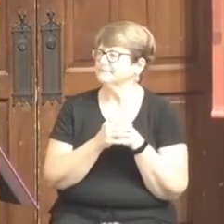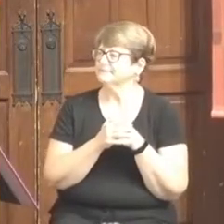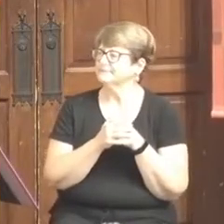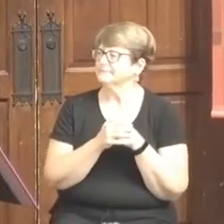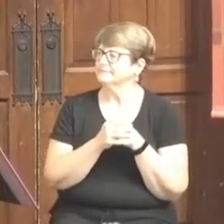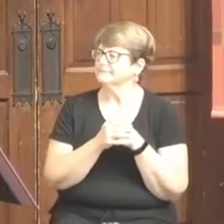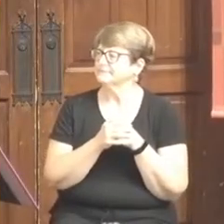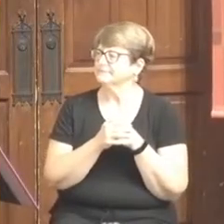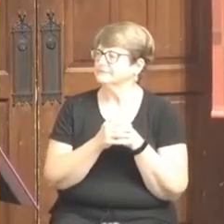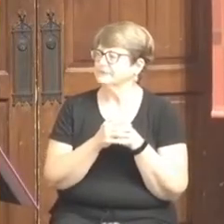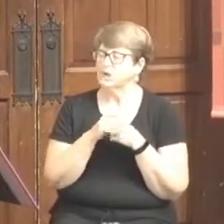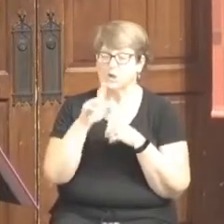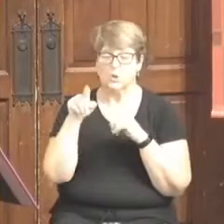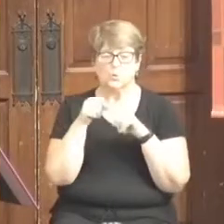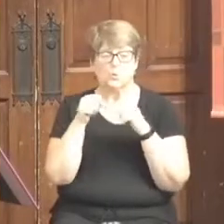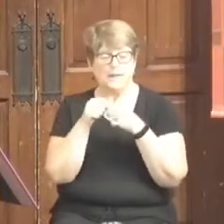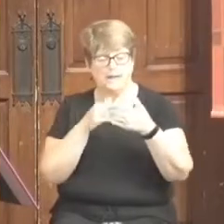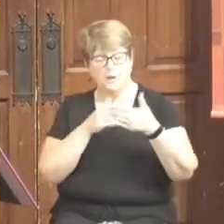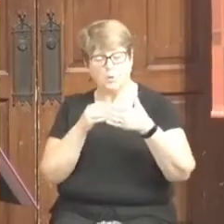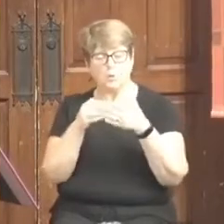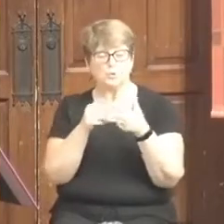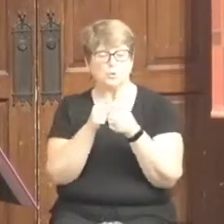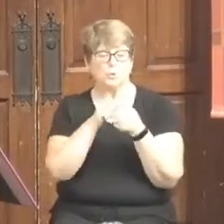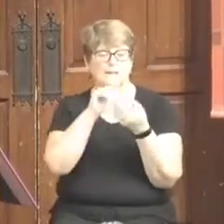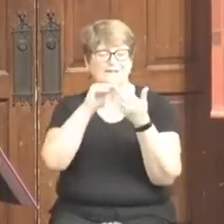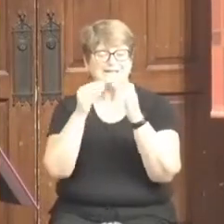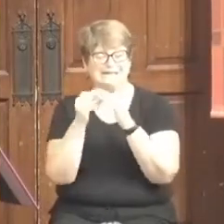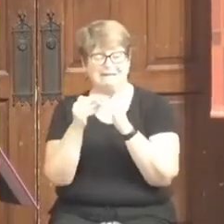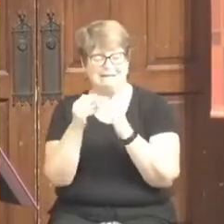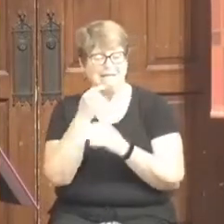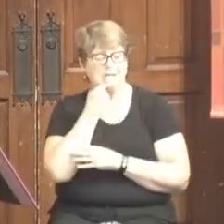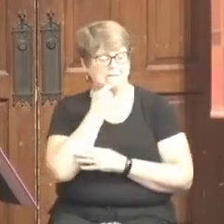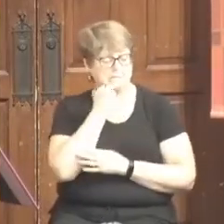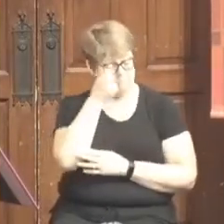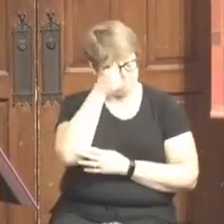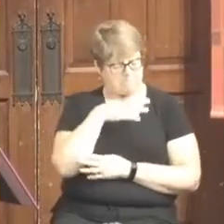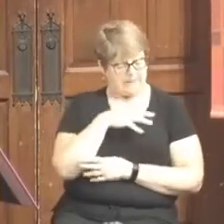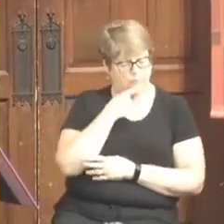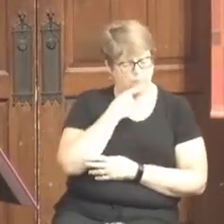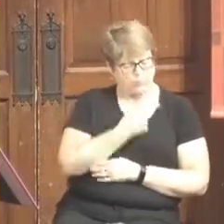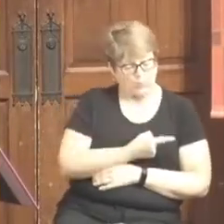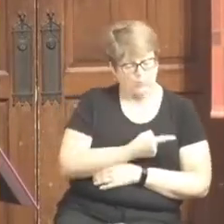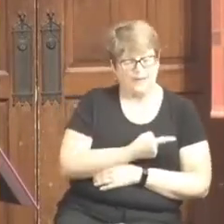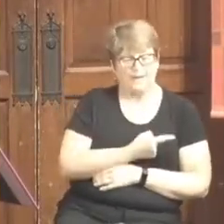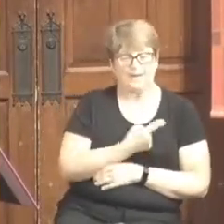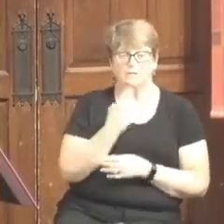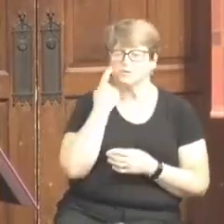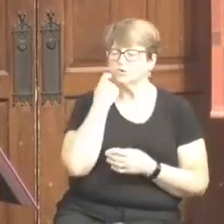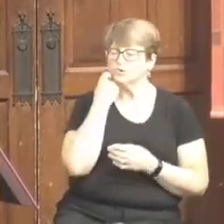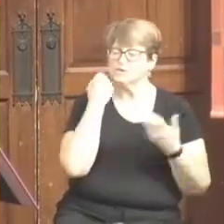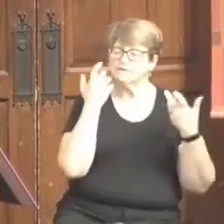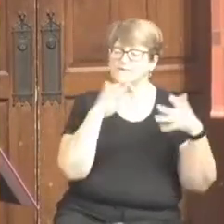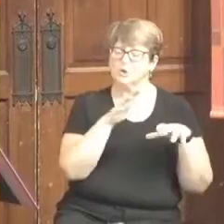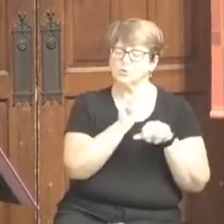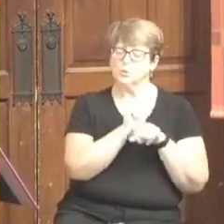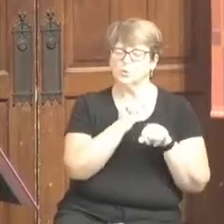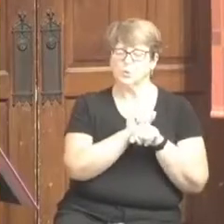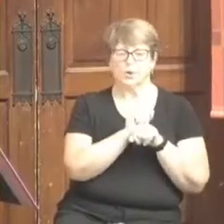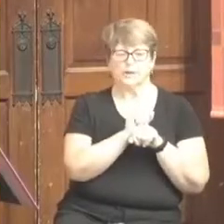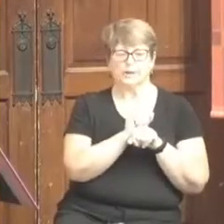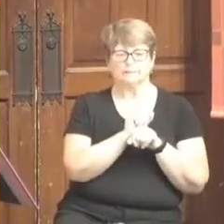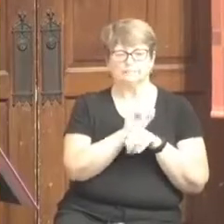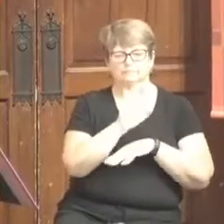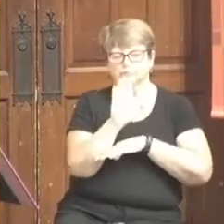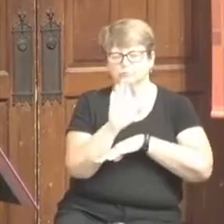As we got closer to Center City, he began to tell me that he had just gotten off of work. He had worked two shifts.